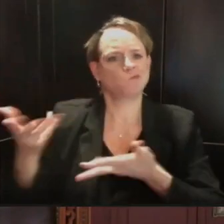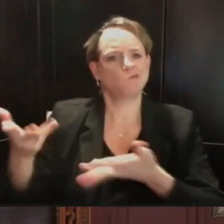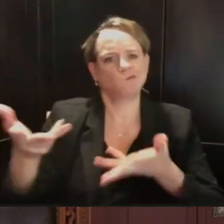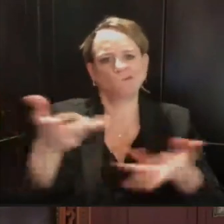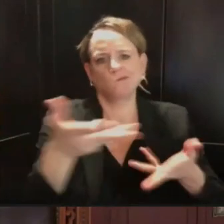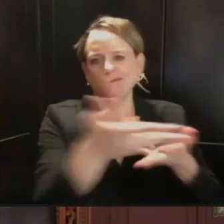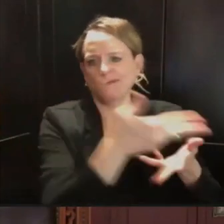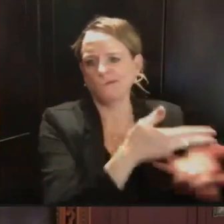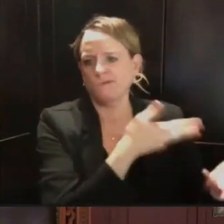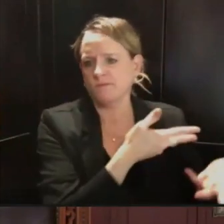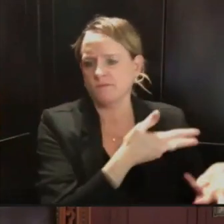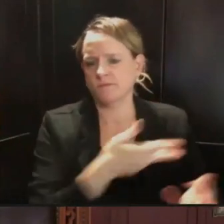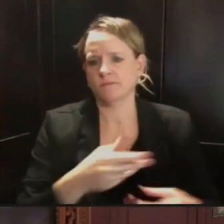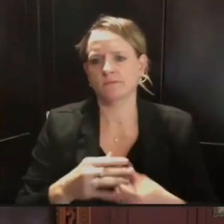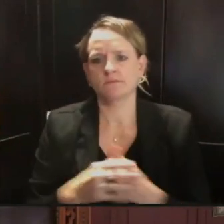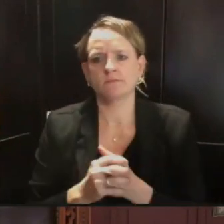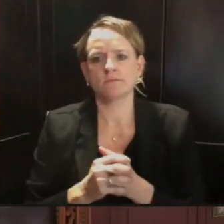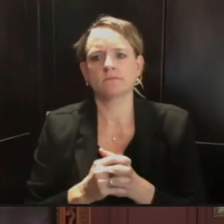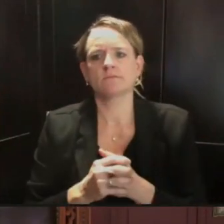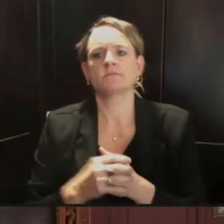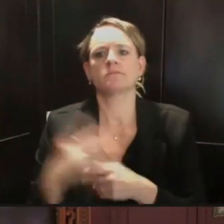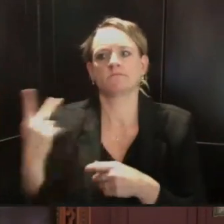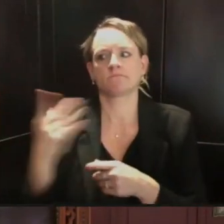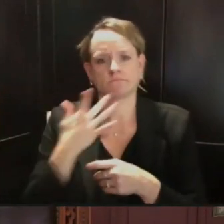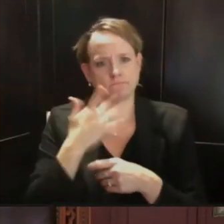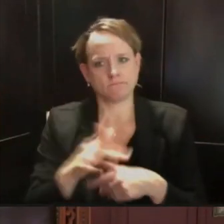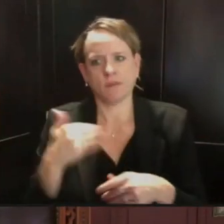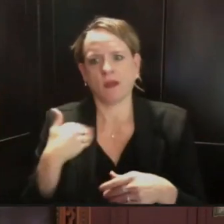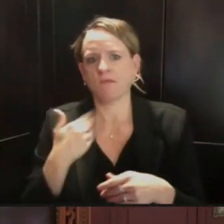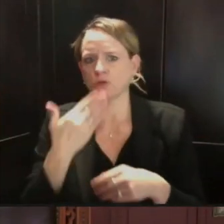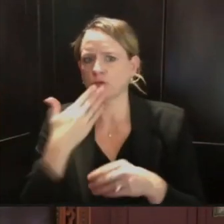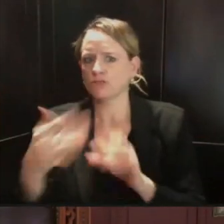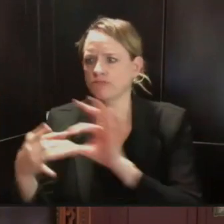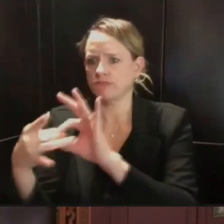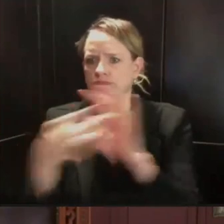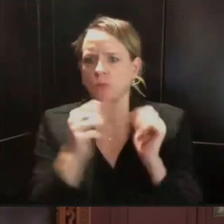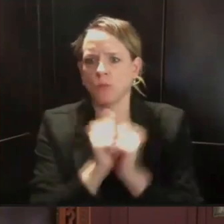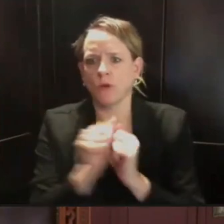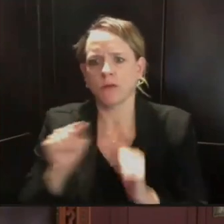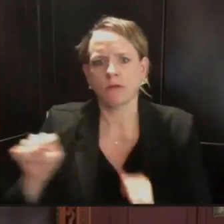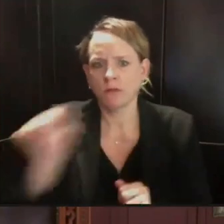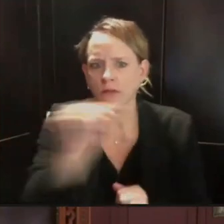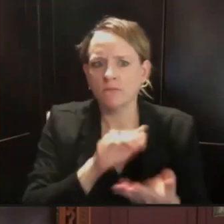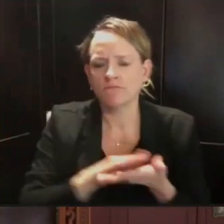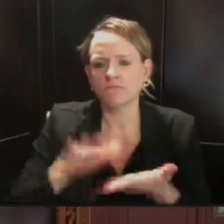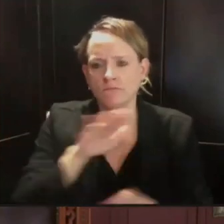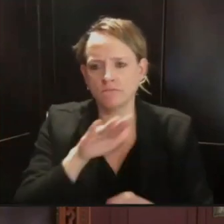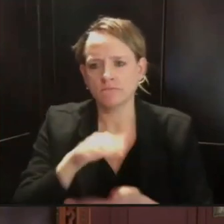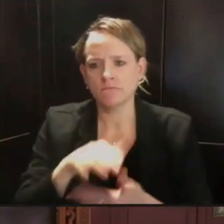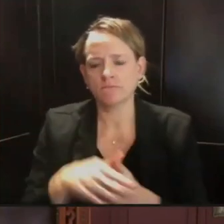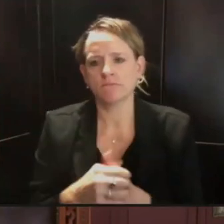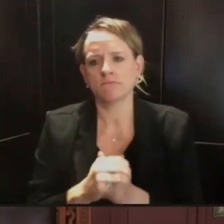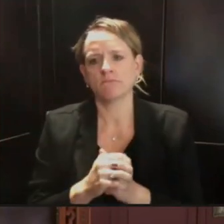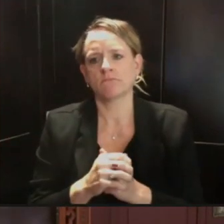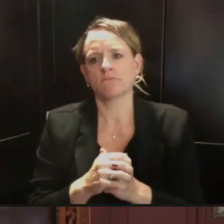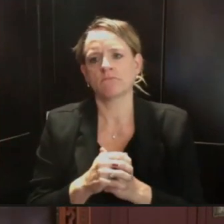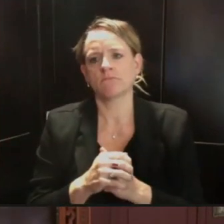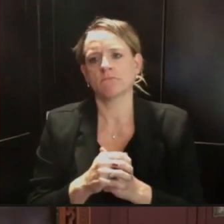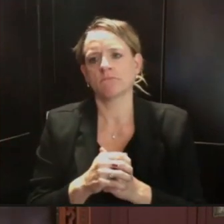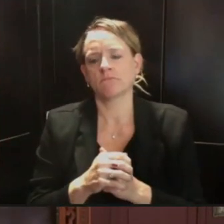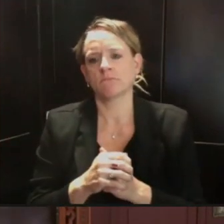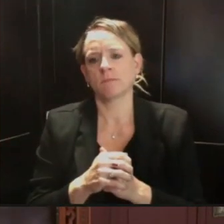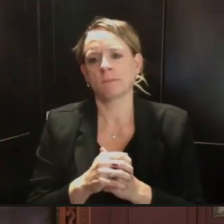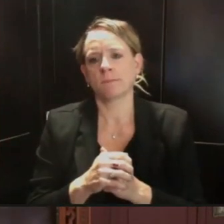uh, we will continue to have a good working relationship and, and, uh, utilize the plans that we, we are collectively, uh, putting